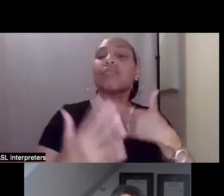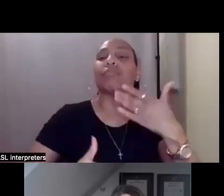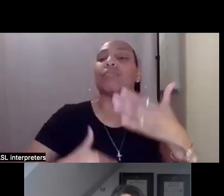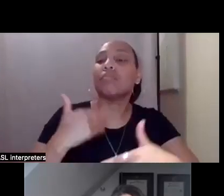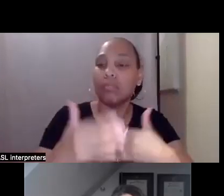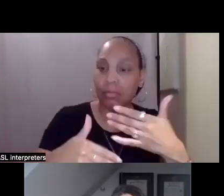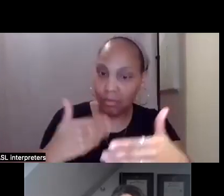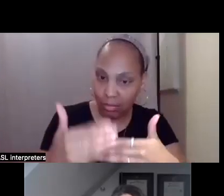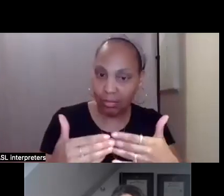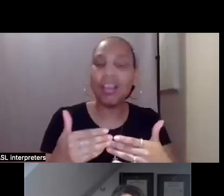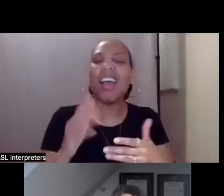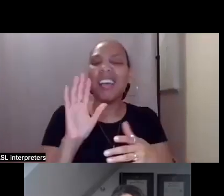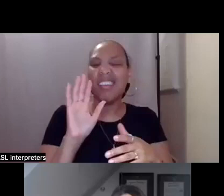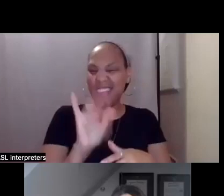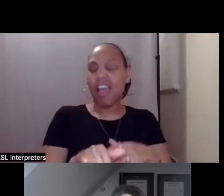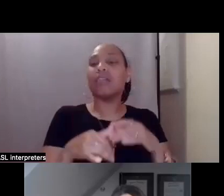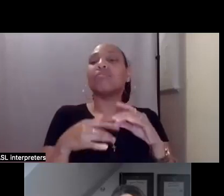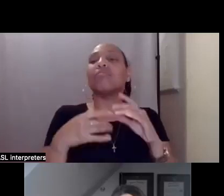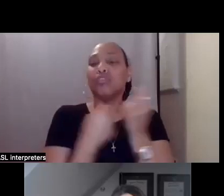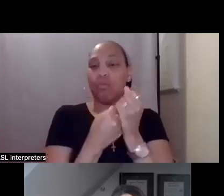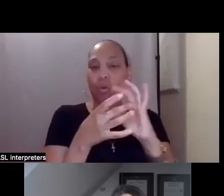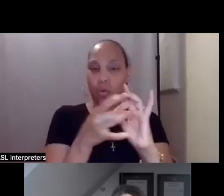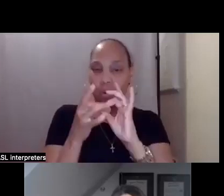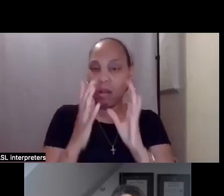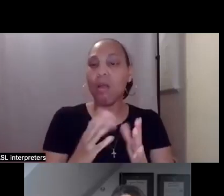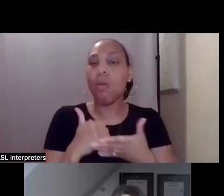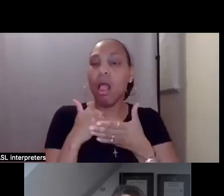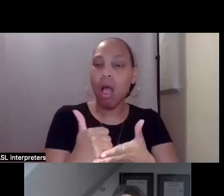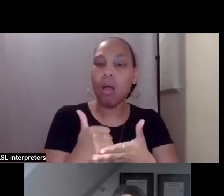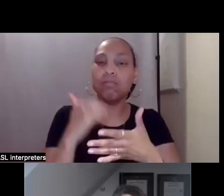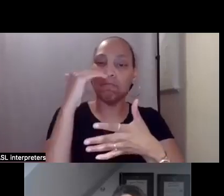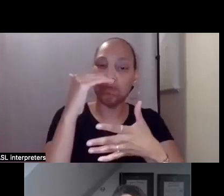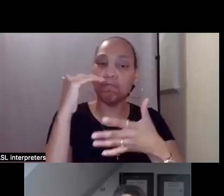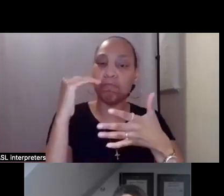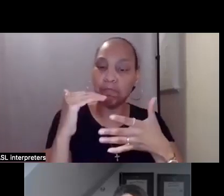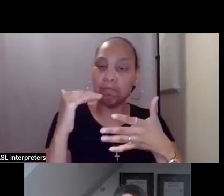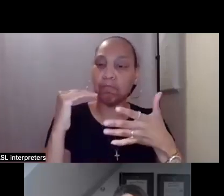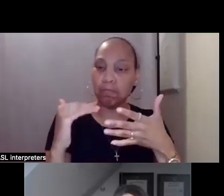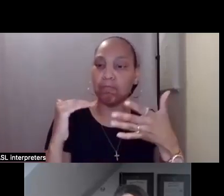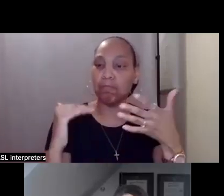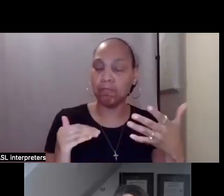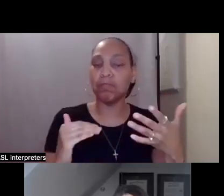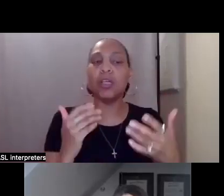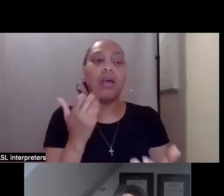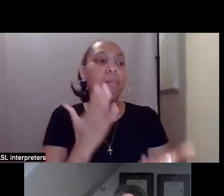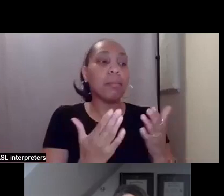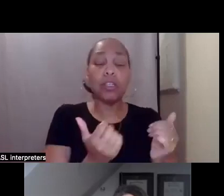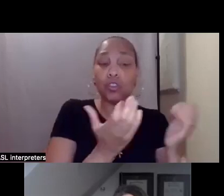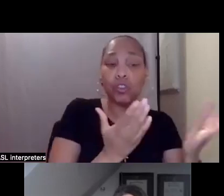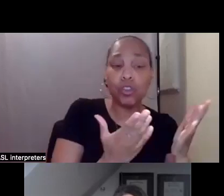part. And then we may connect you to a different service or community resource.